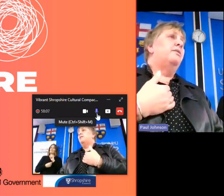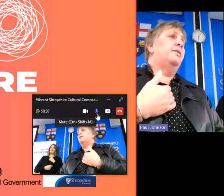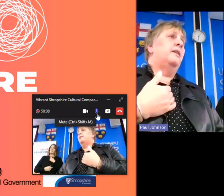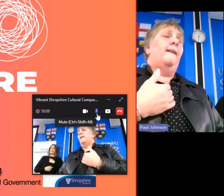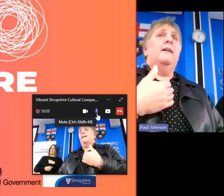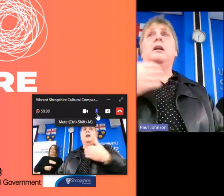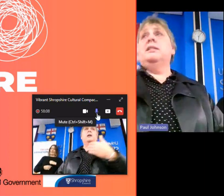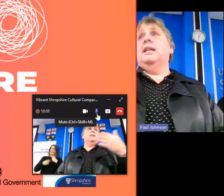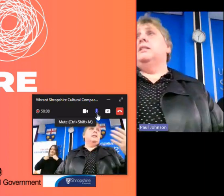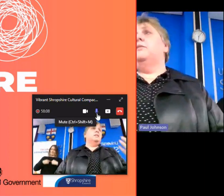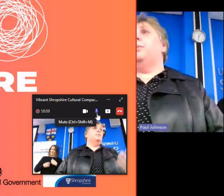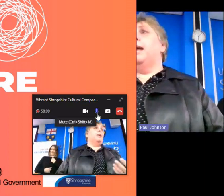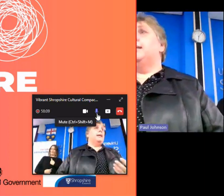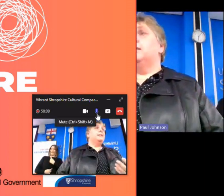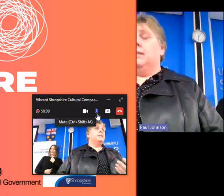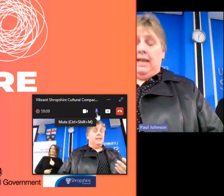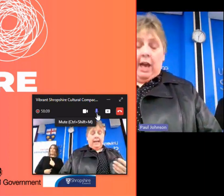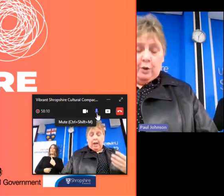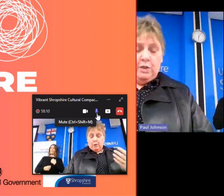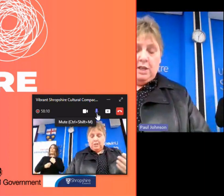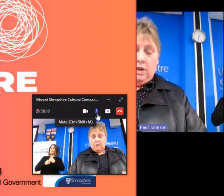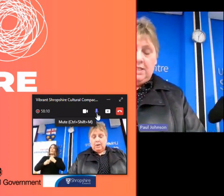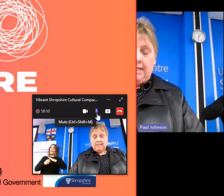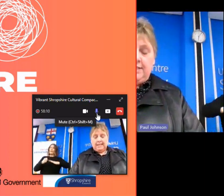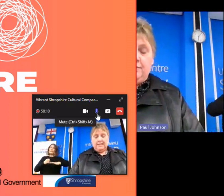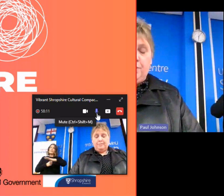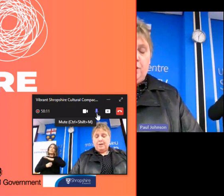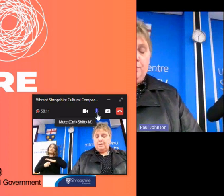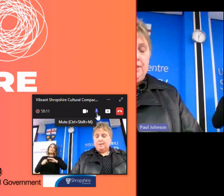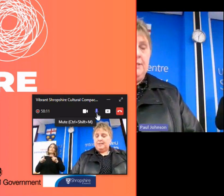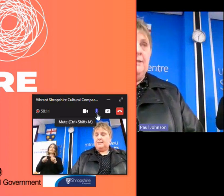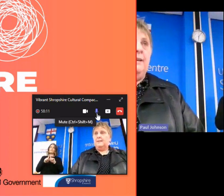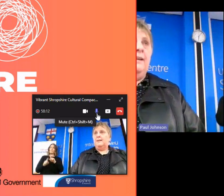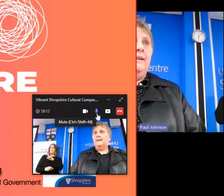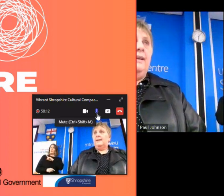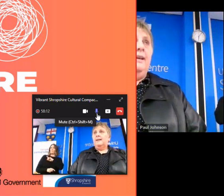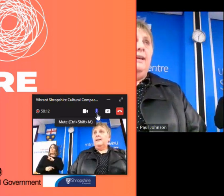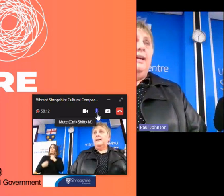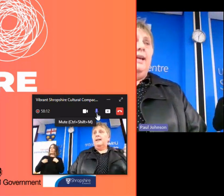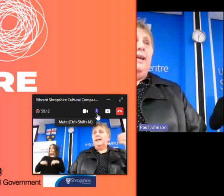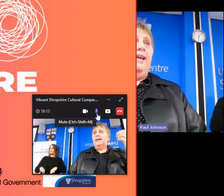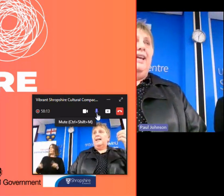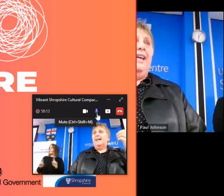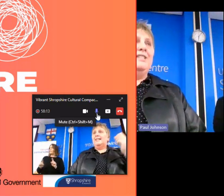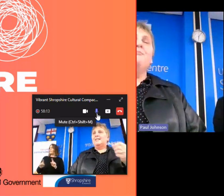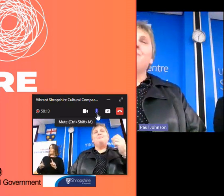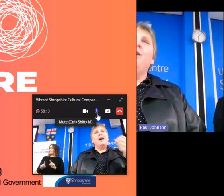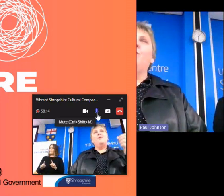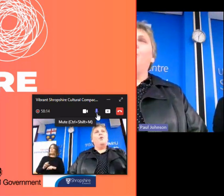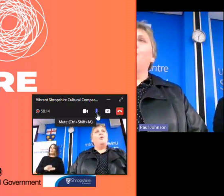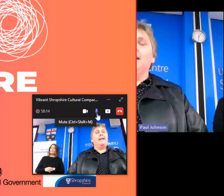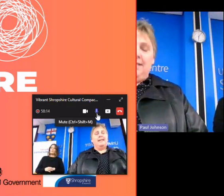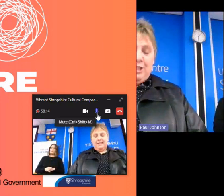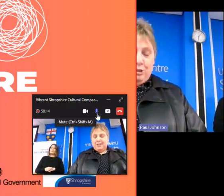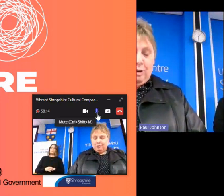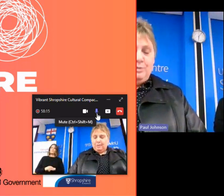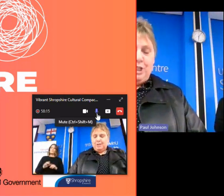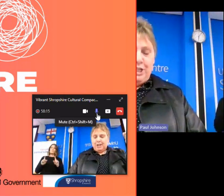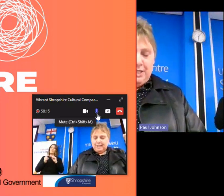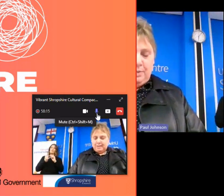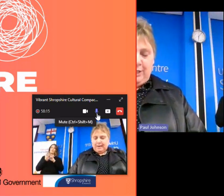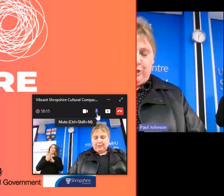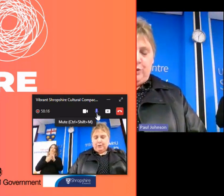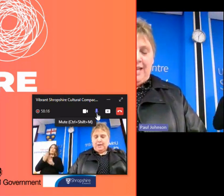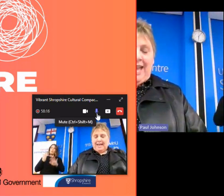sense of self our sense of place and also our sense of purpose it's about what makes